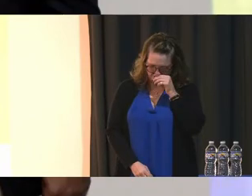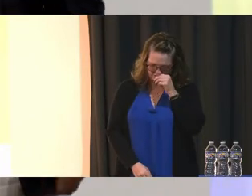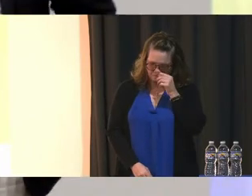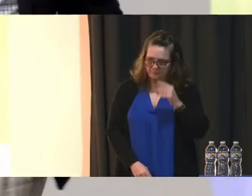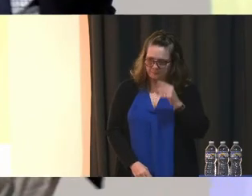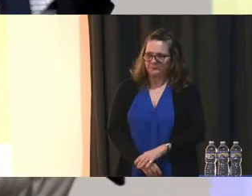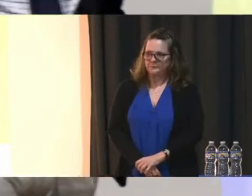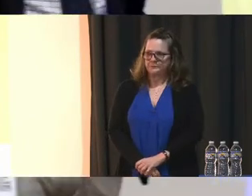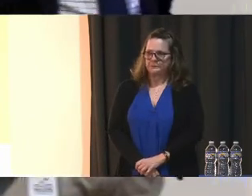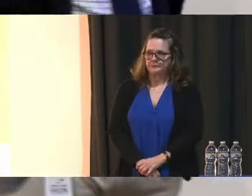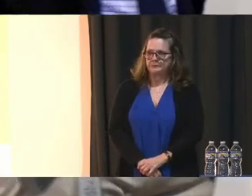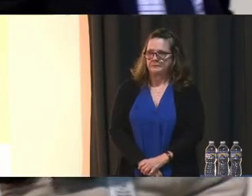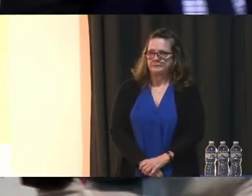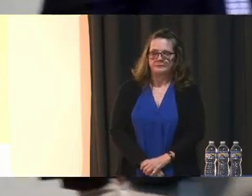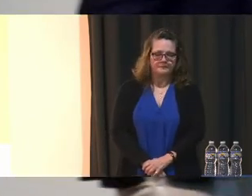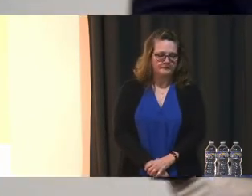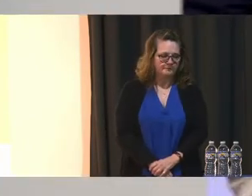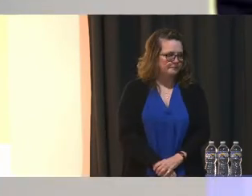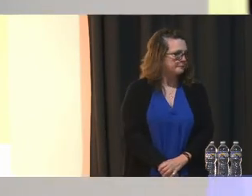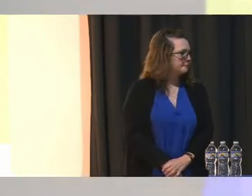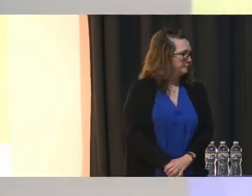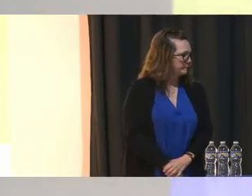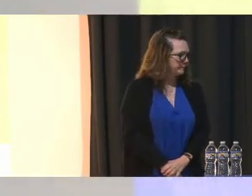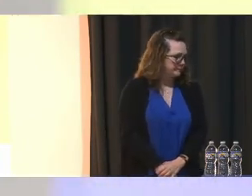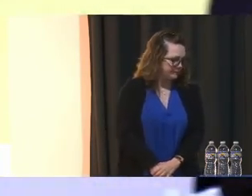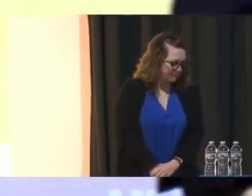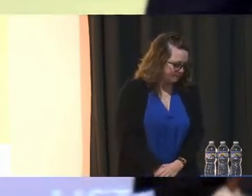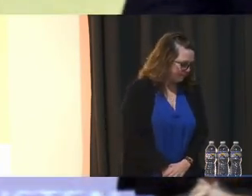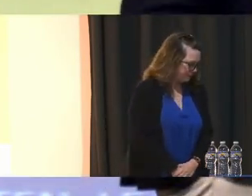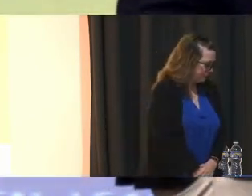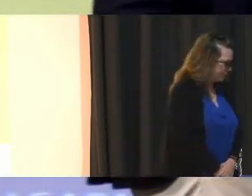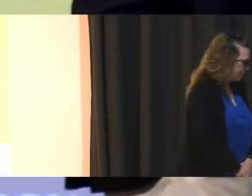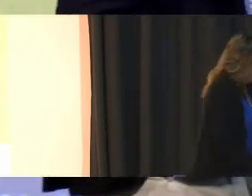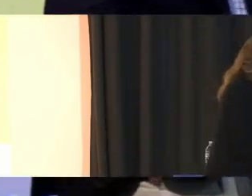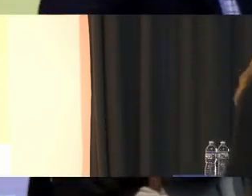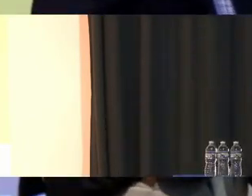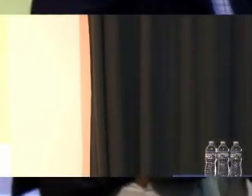Yes ma'am, I had a chance to meet you earlier, didn't I? Good to see you